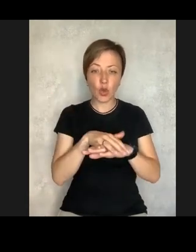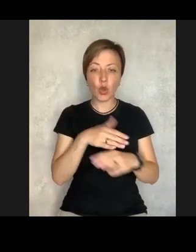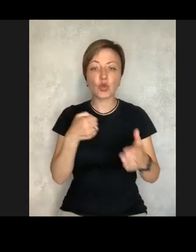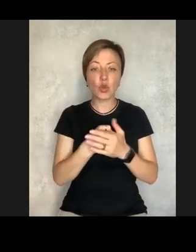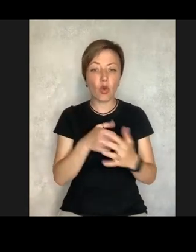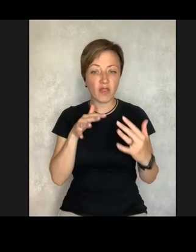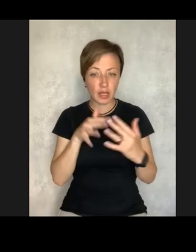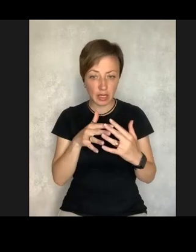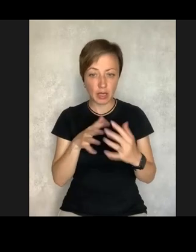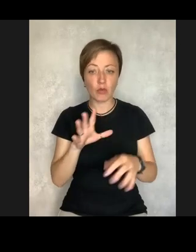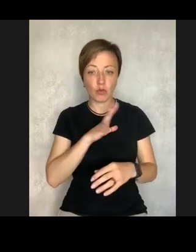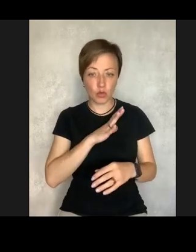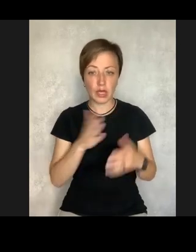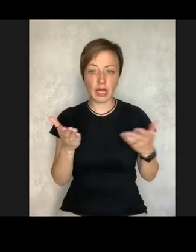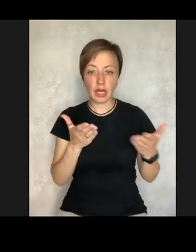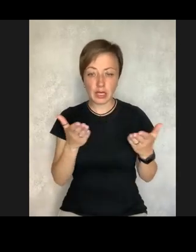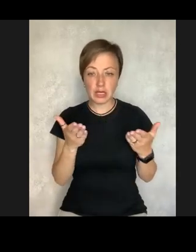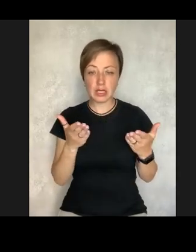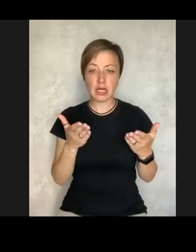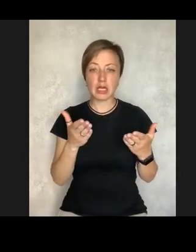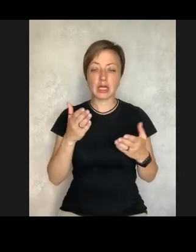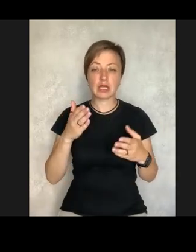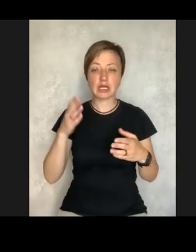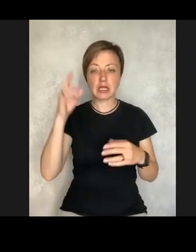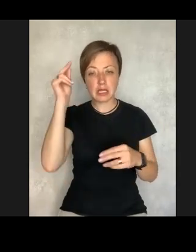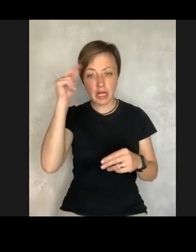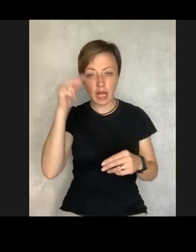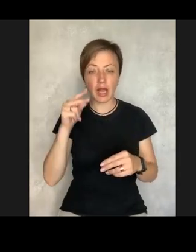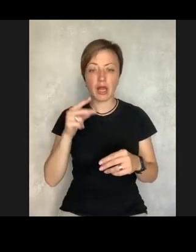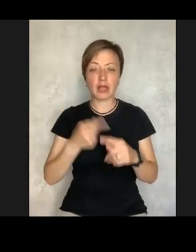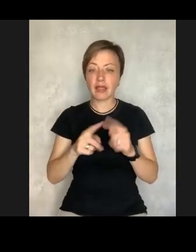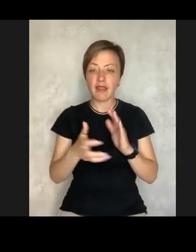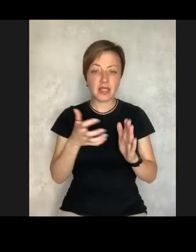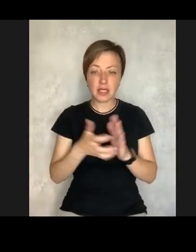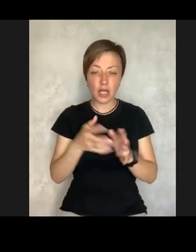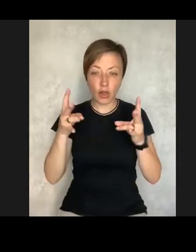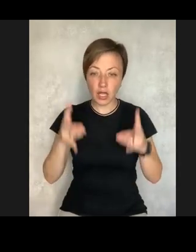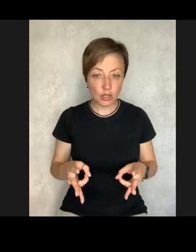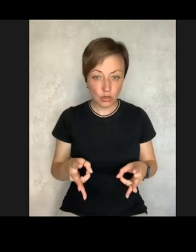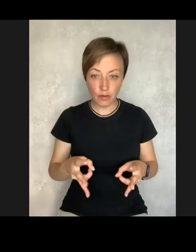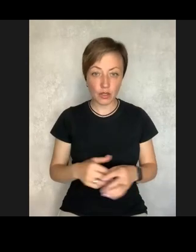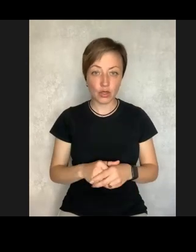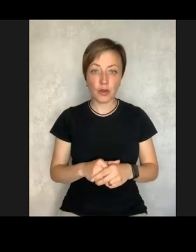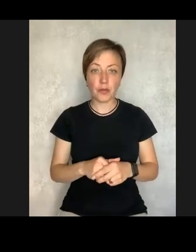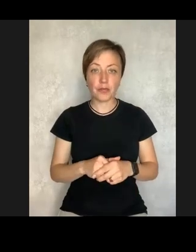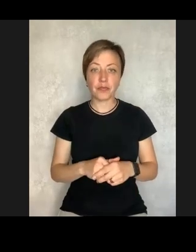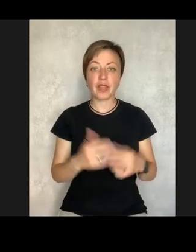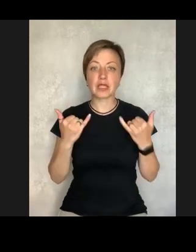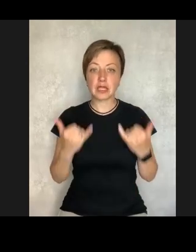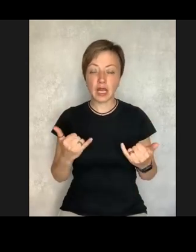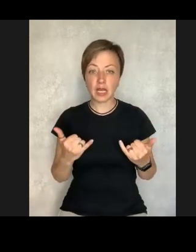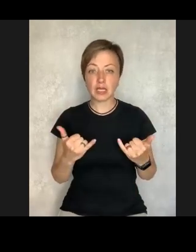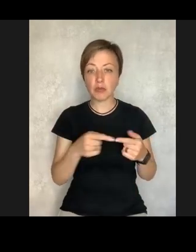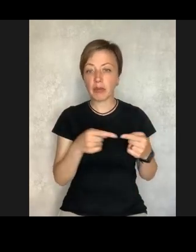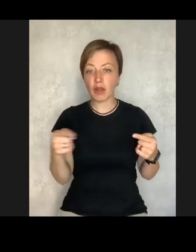Before the war, we had some possibilities to take some classes, but they were